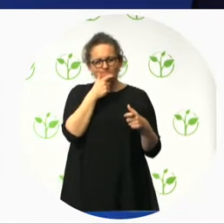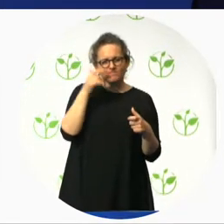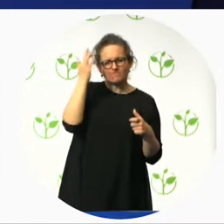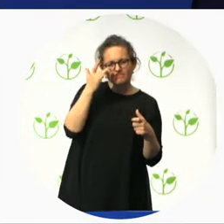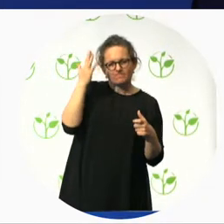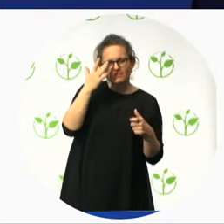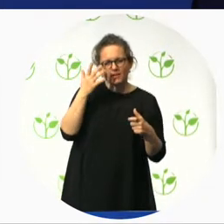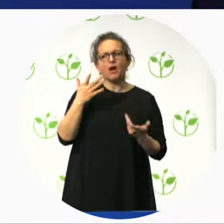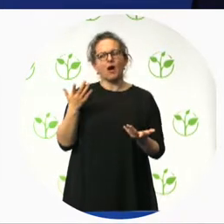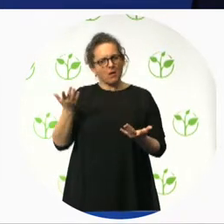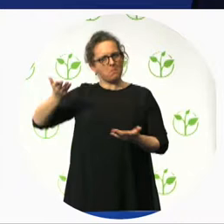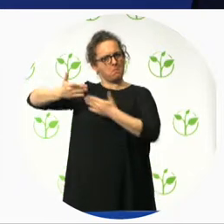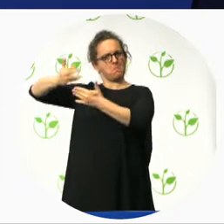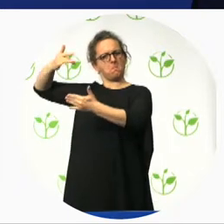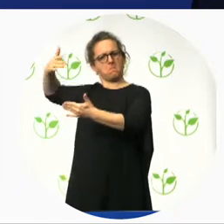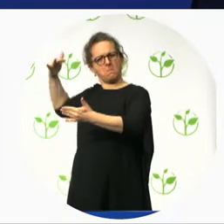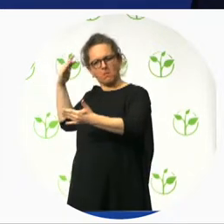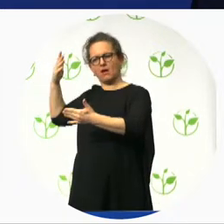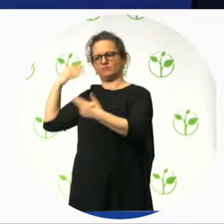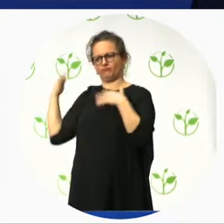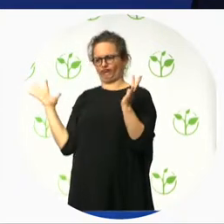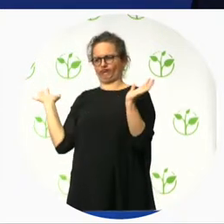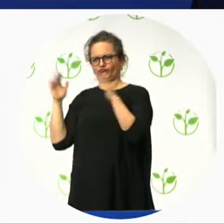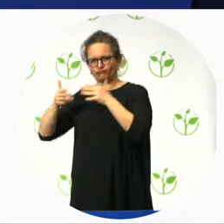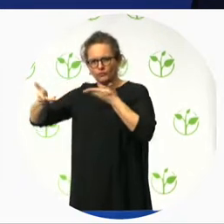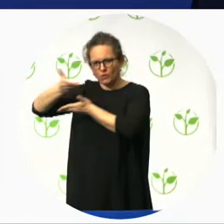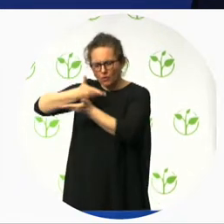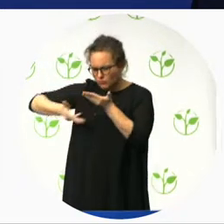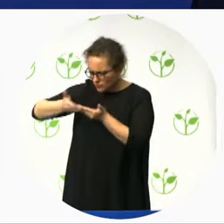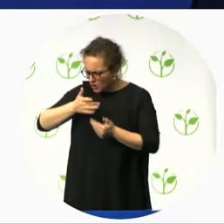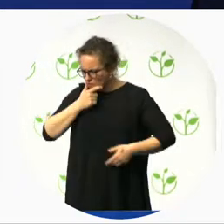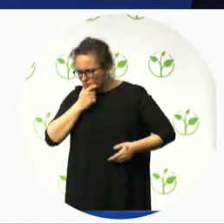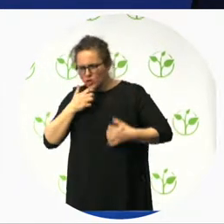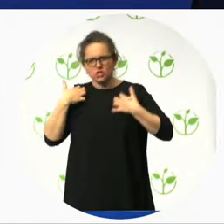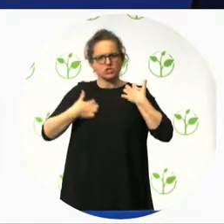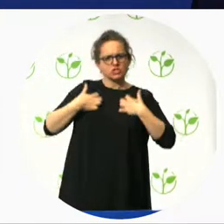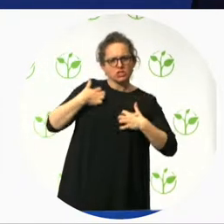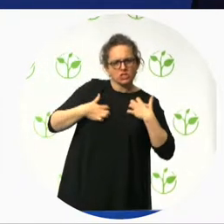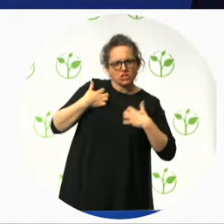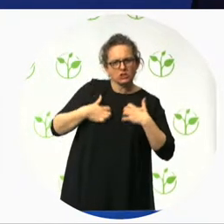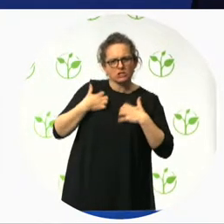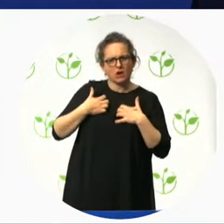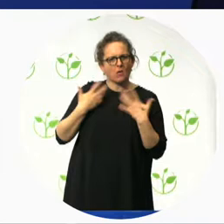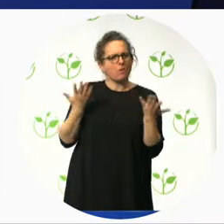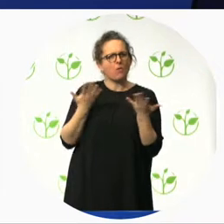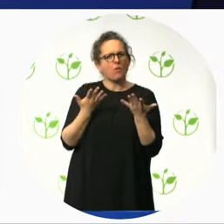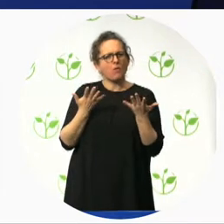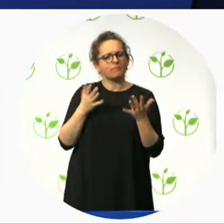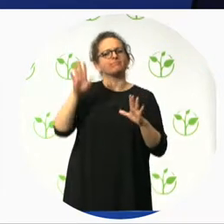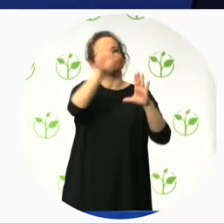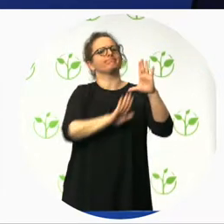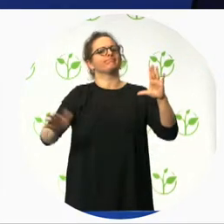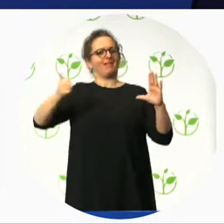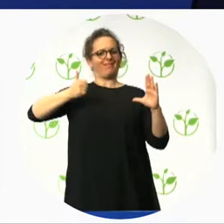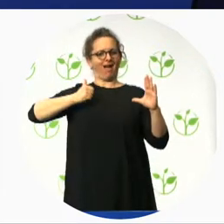Canada is now really going from a transformation, developing their first accessibility legislation. So, really,